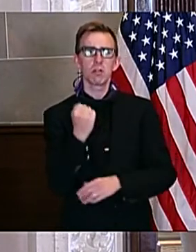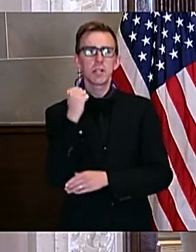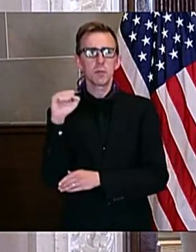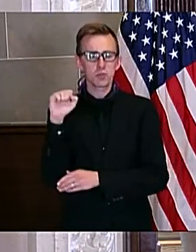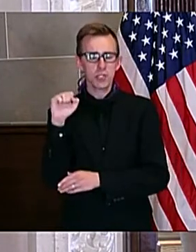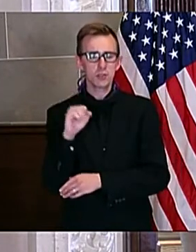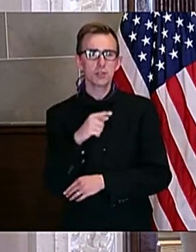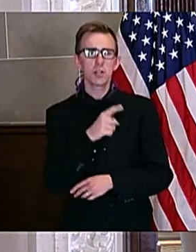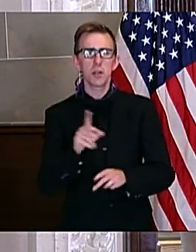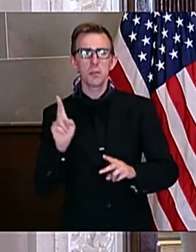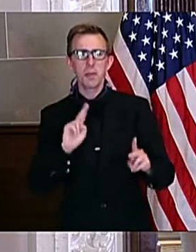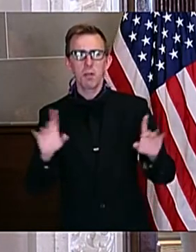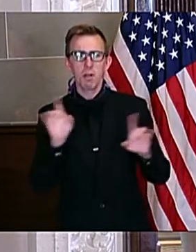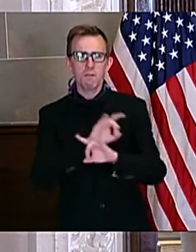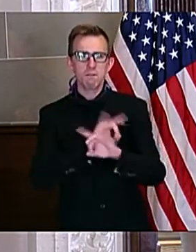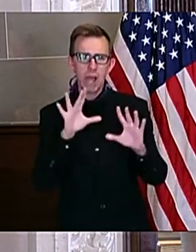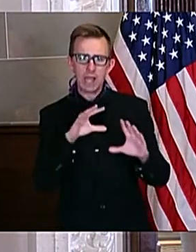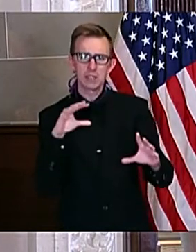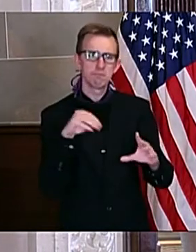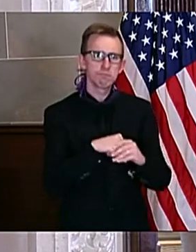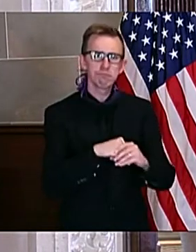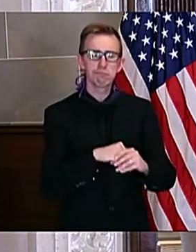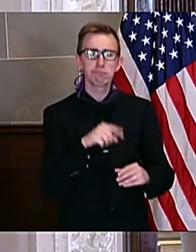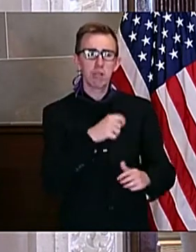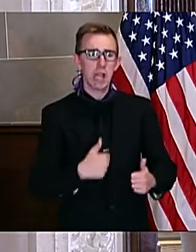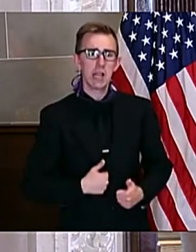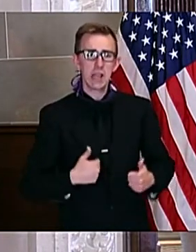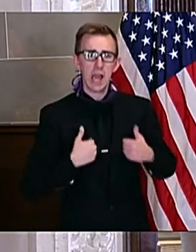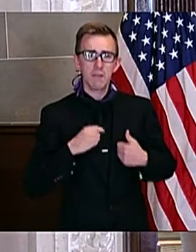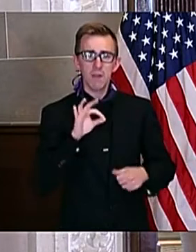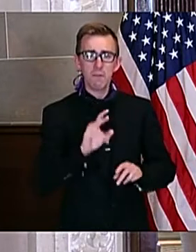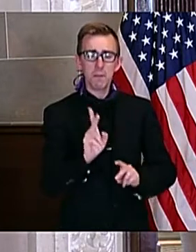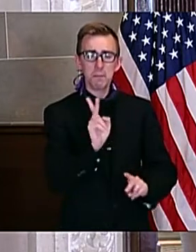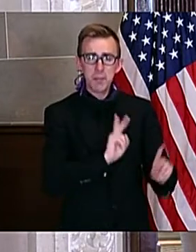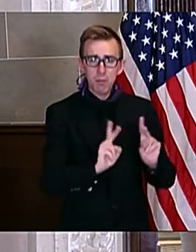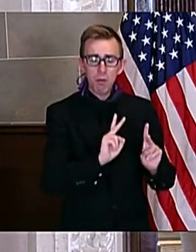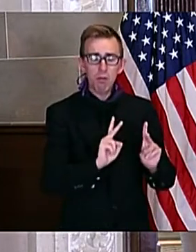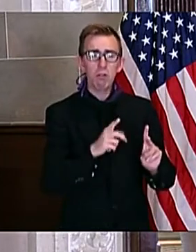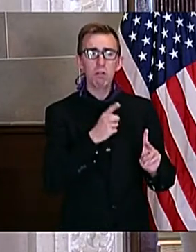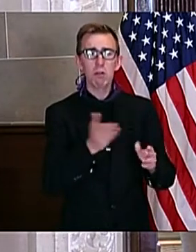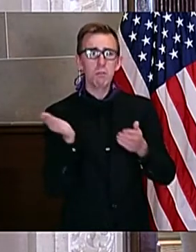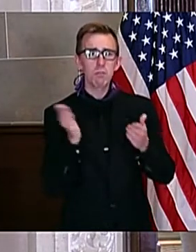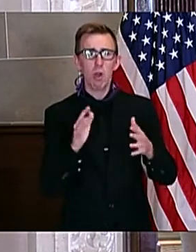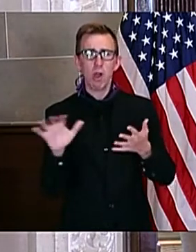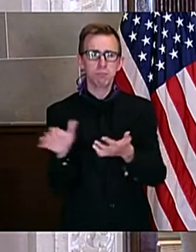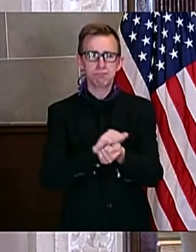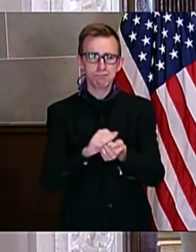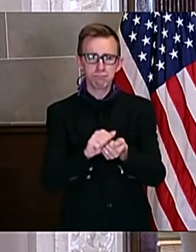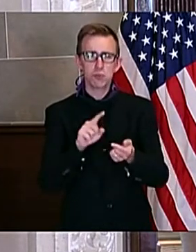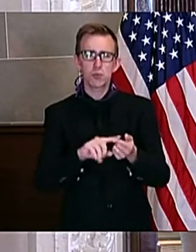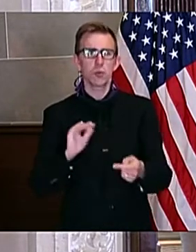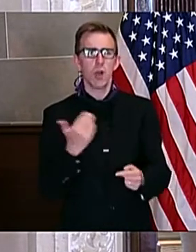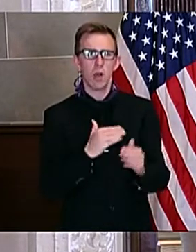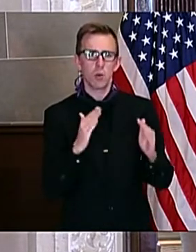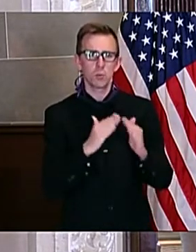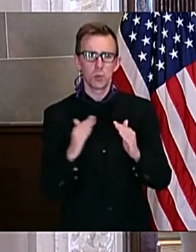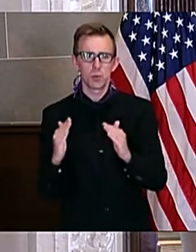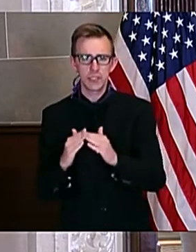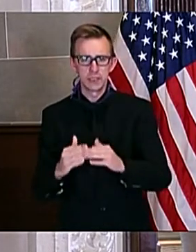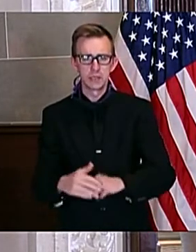violent acts and endanger the lives of citizens and bring destruction to our communities.